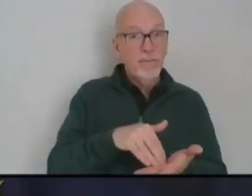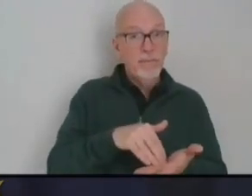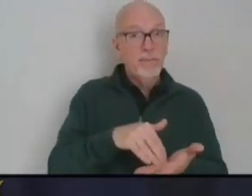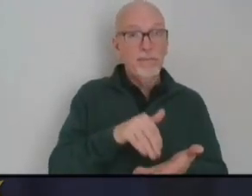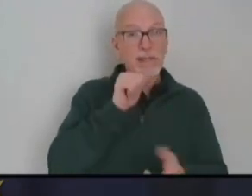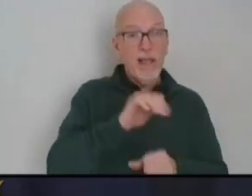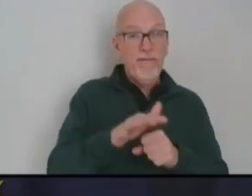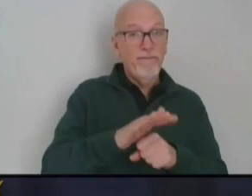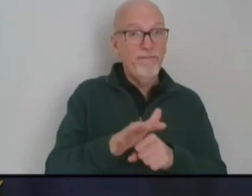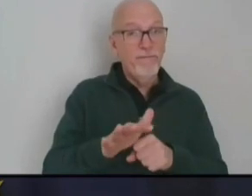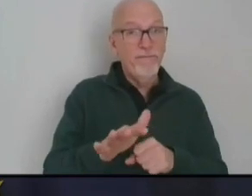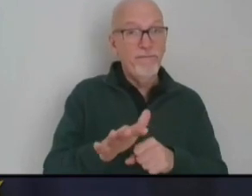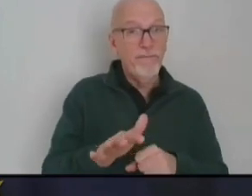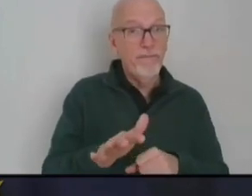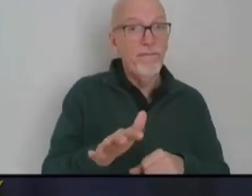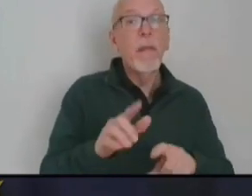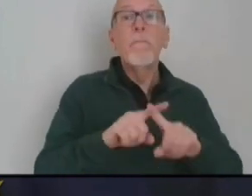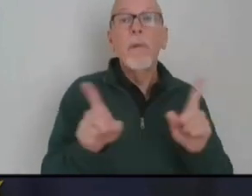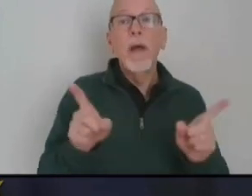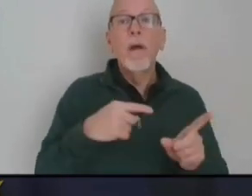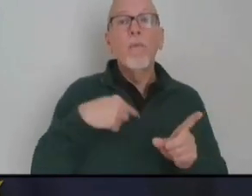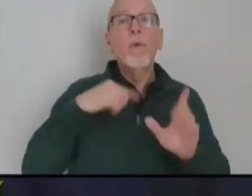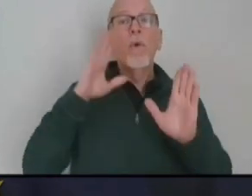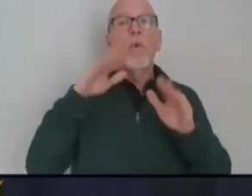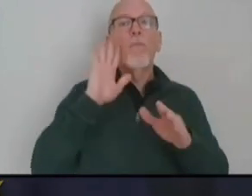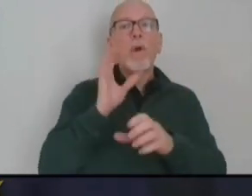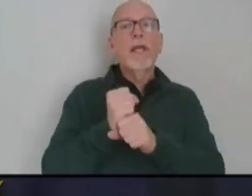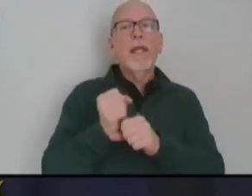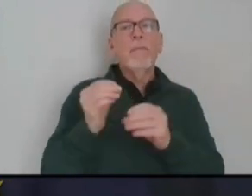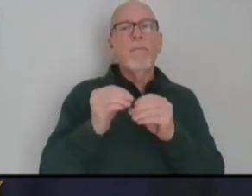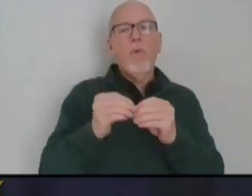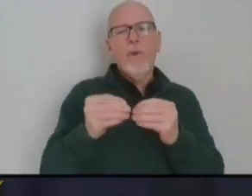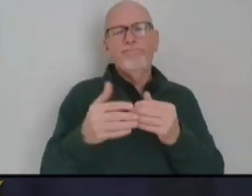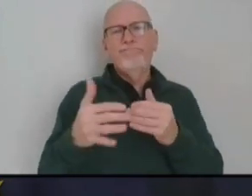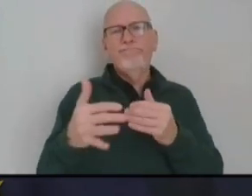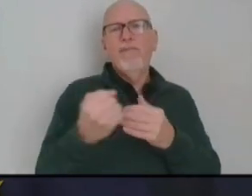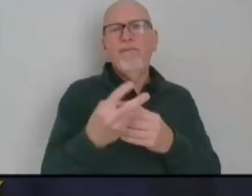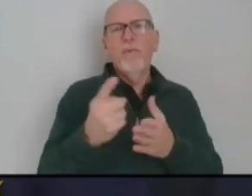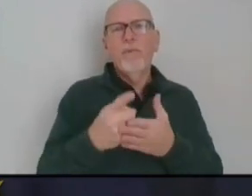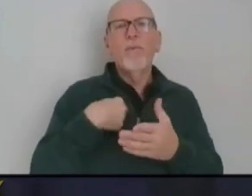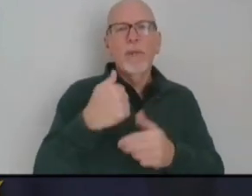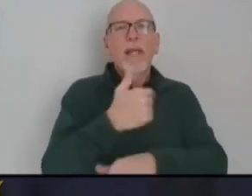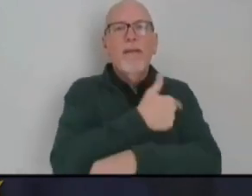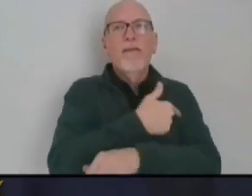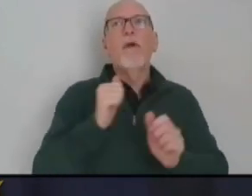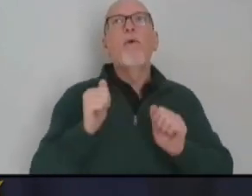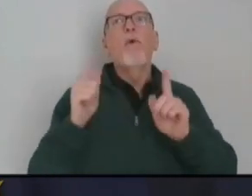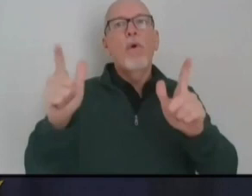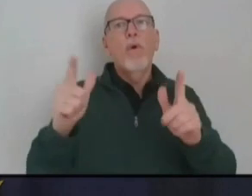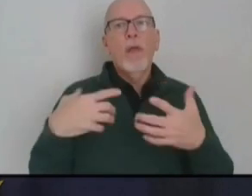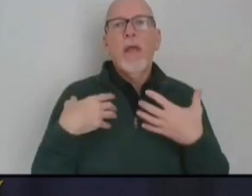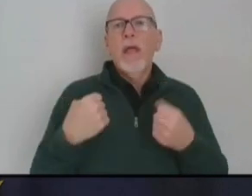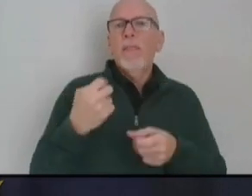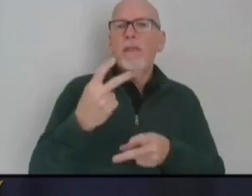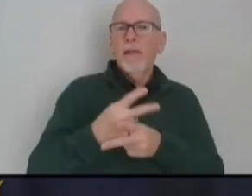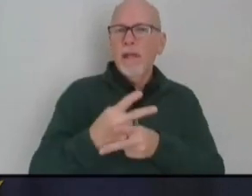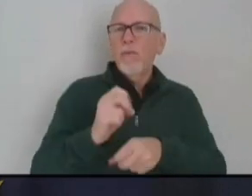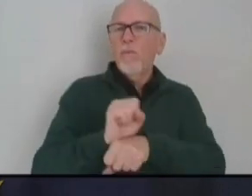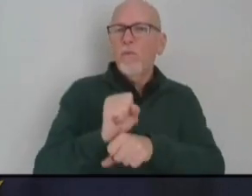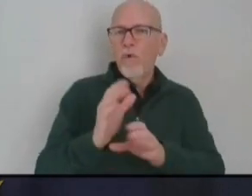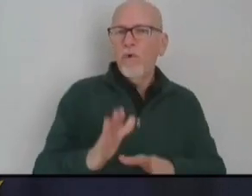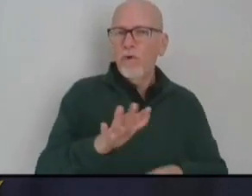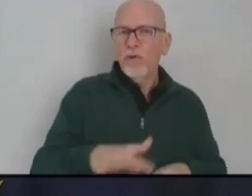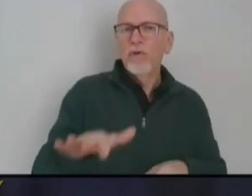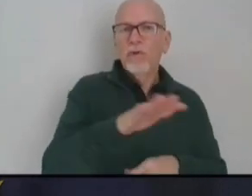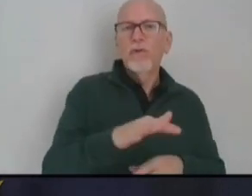we do hope that we will have enough over the next several weeks in order to vaccinate all the health care personnel that are wanting and willing to get the